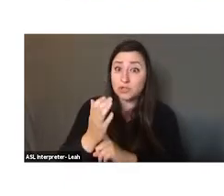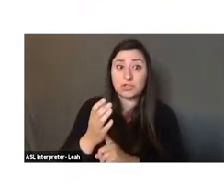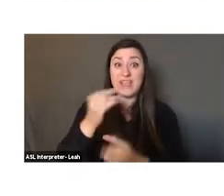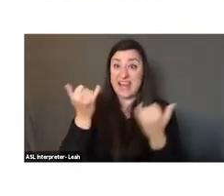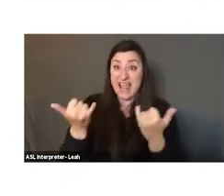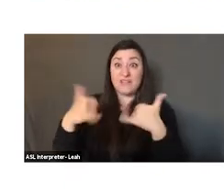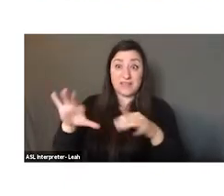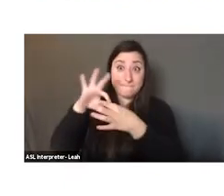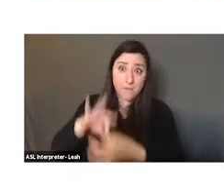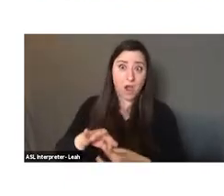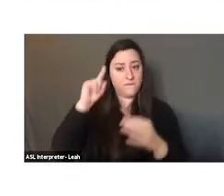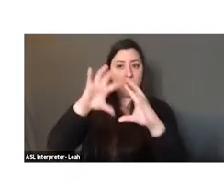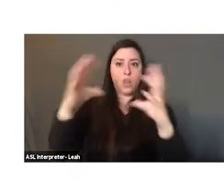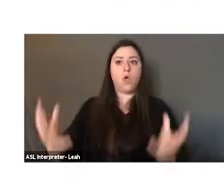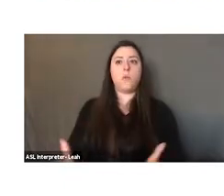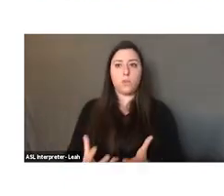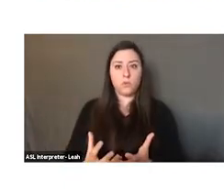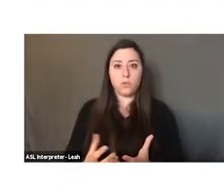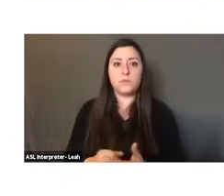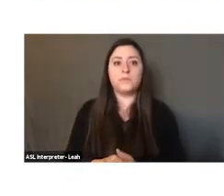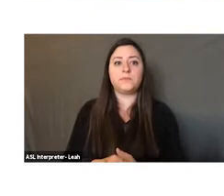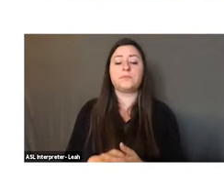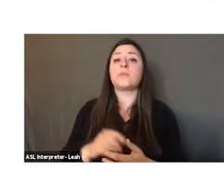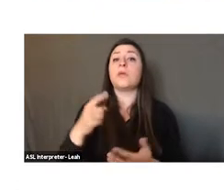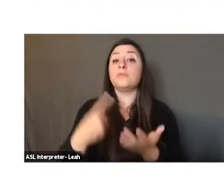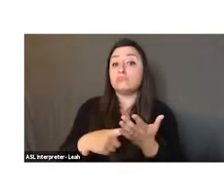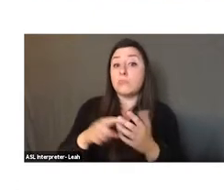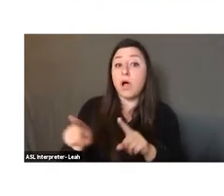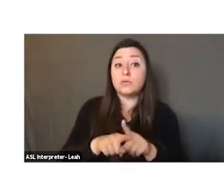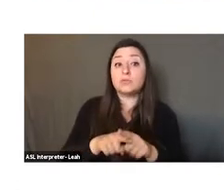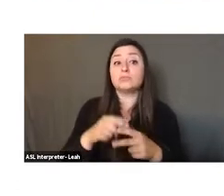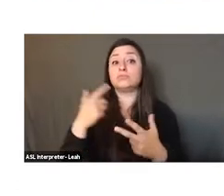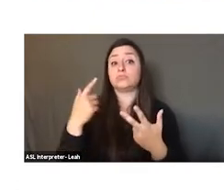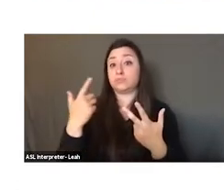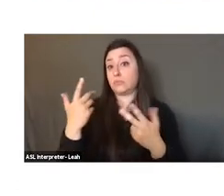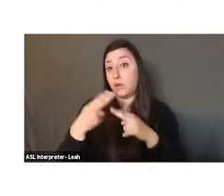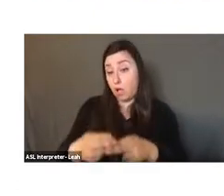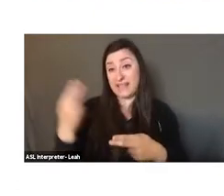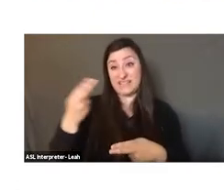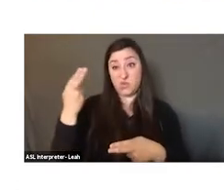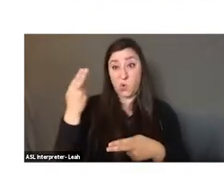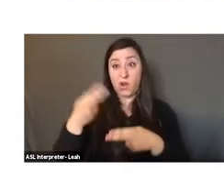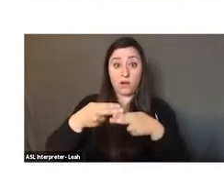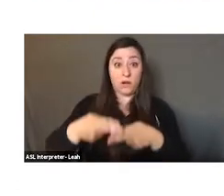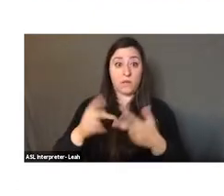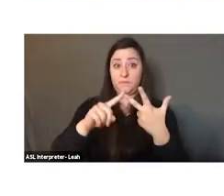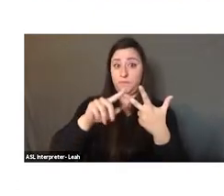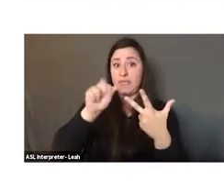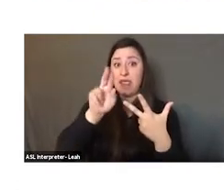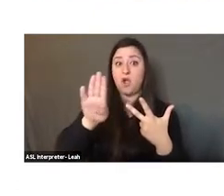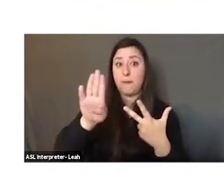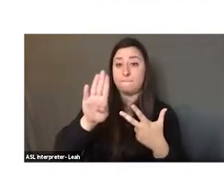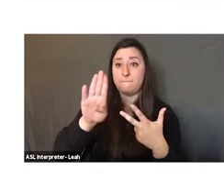part of the global food culture. I'm going to talk about what we call, as historians, the Arab medieval